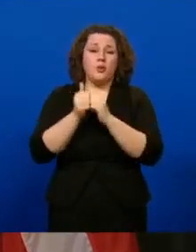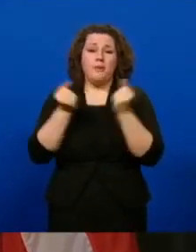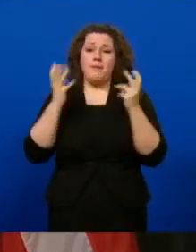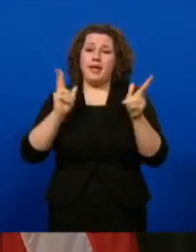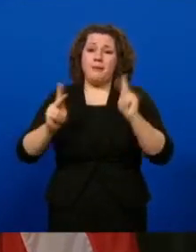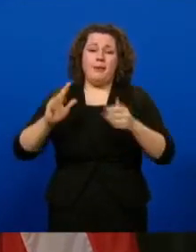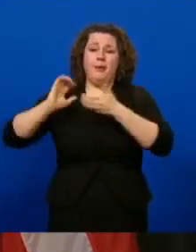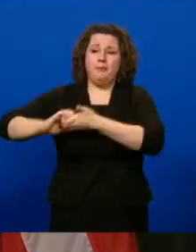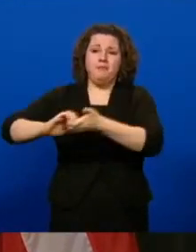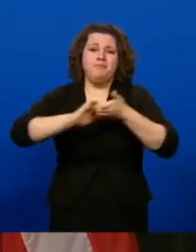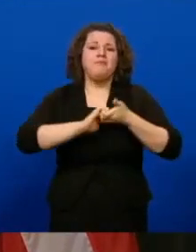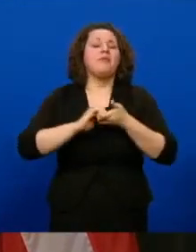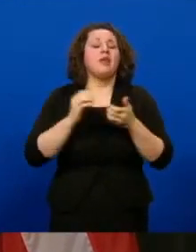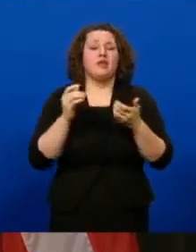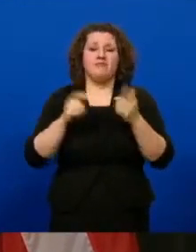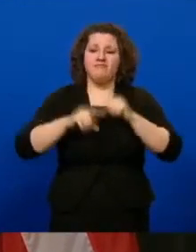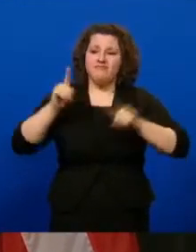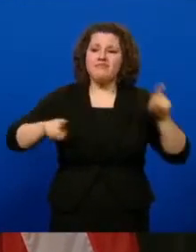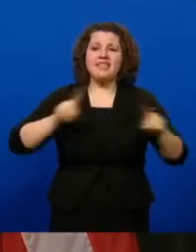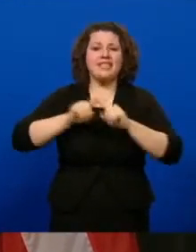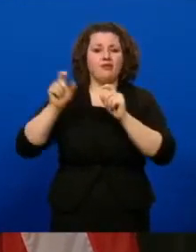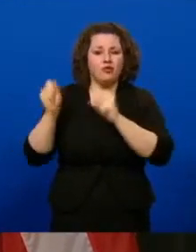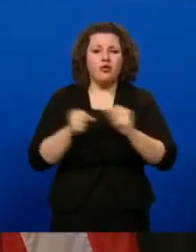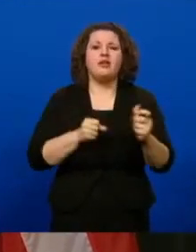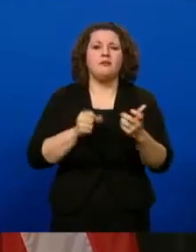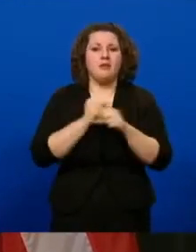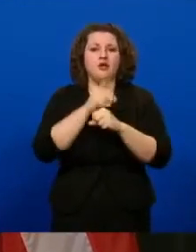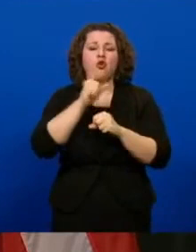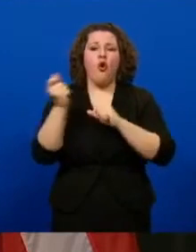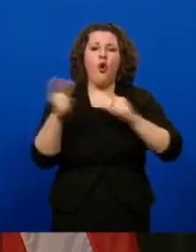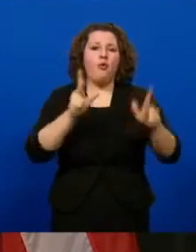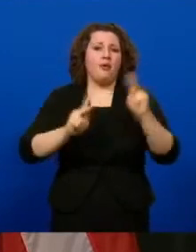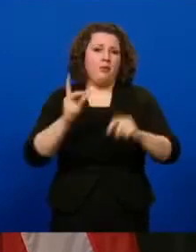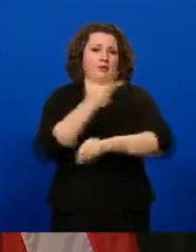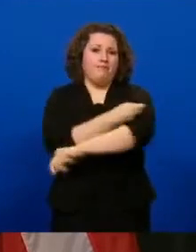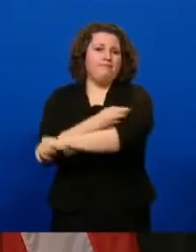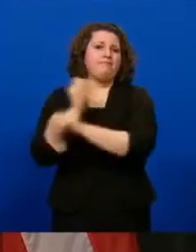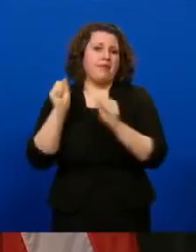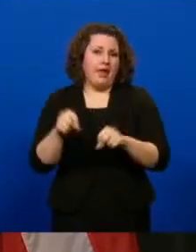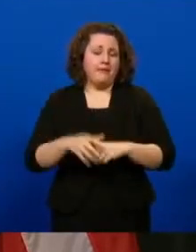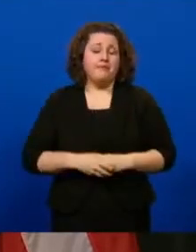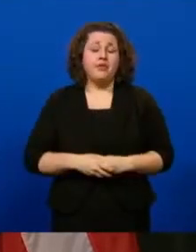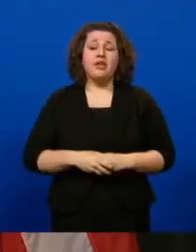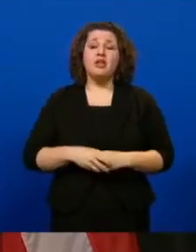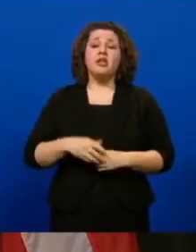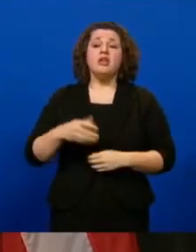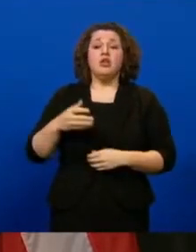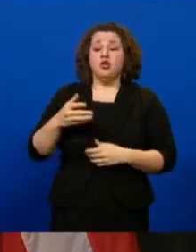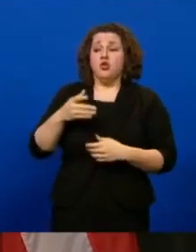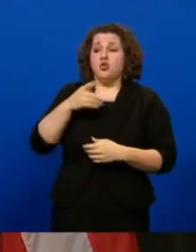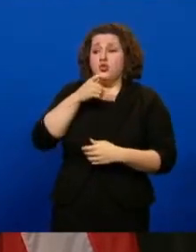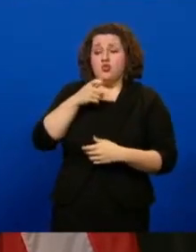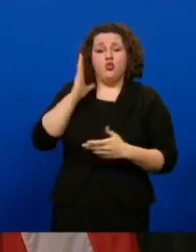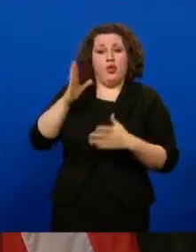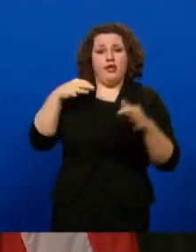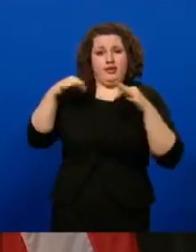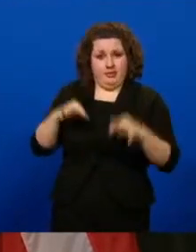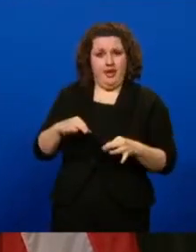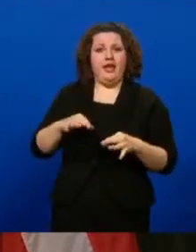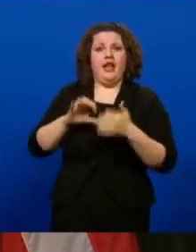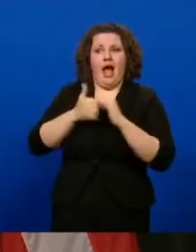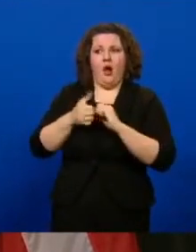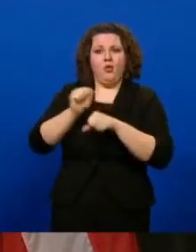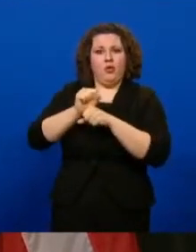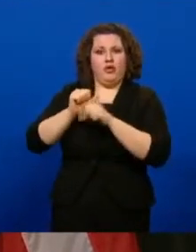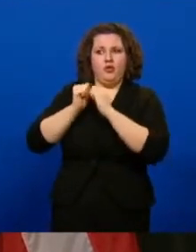of strategies to ensure every Iowan can be vaccinated. Here to talk more about how the state is working with vaccine providers and